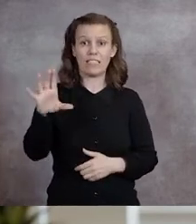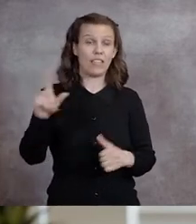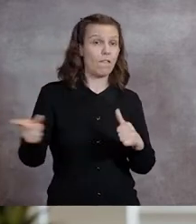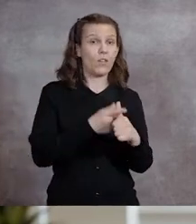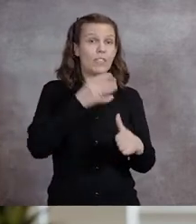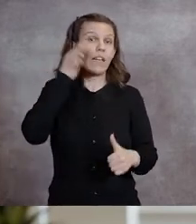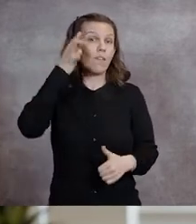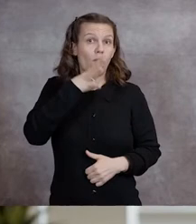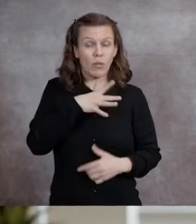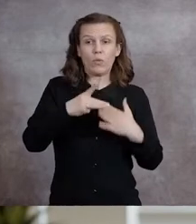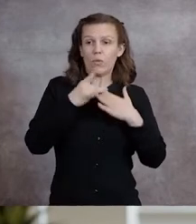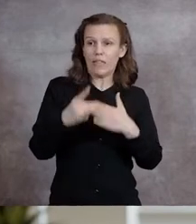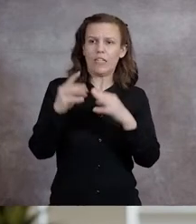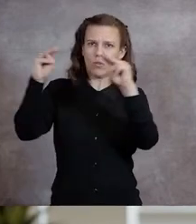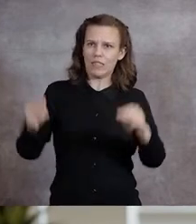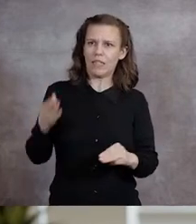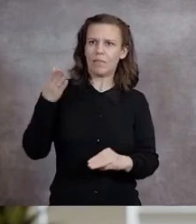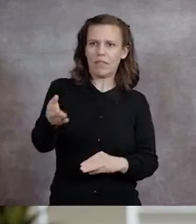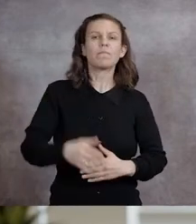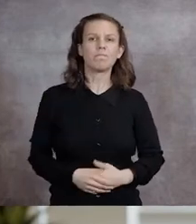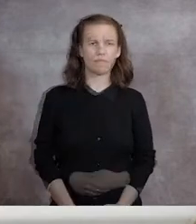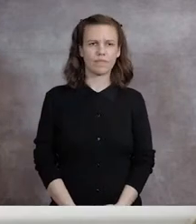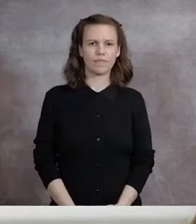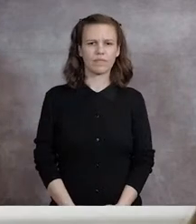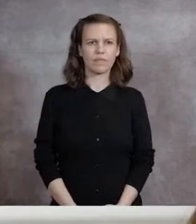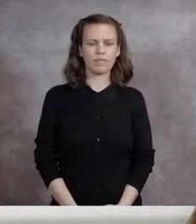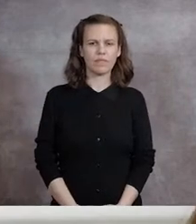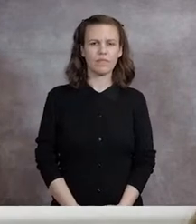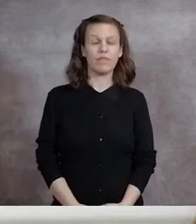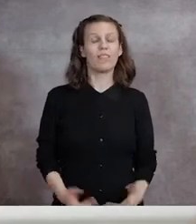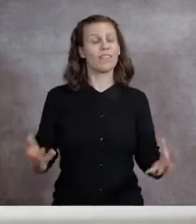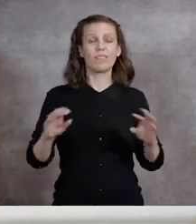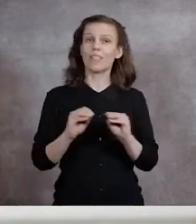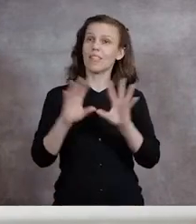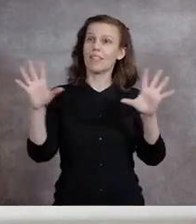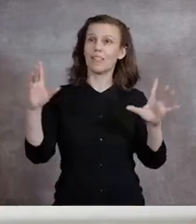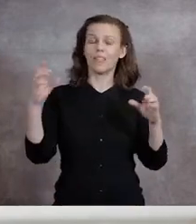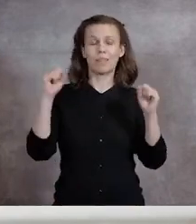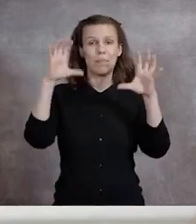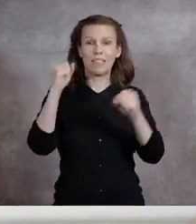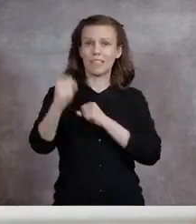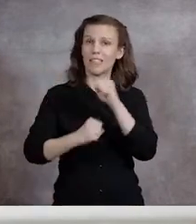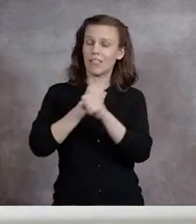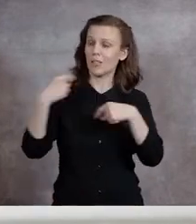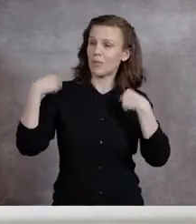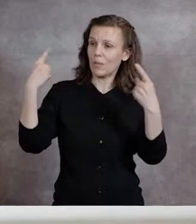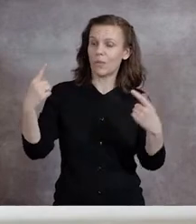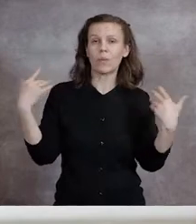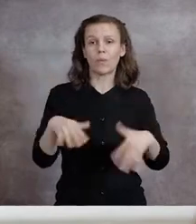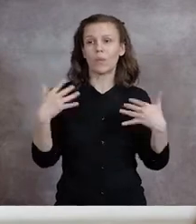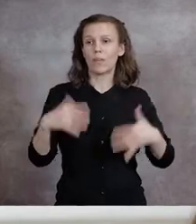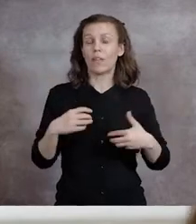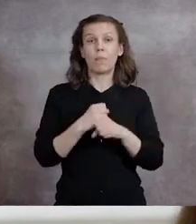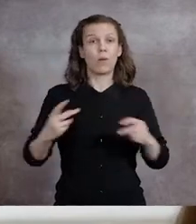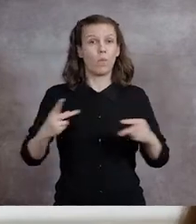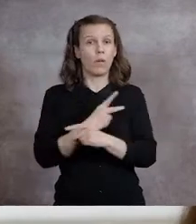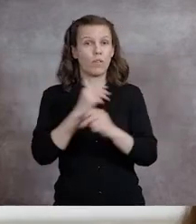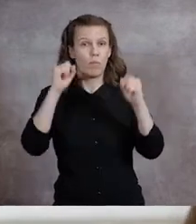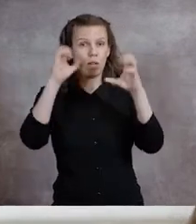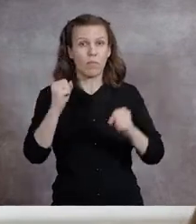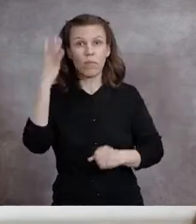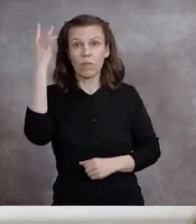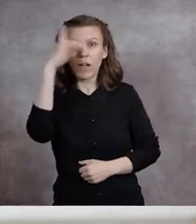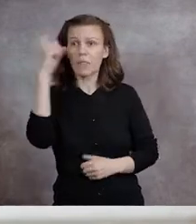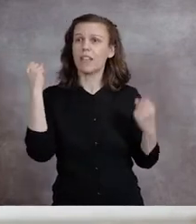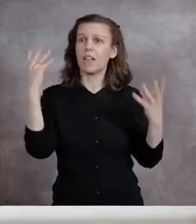woman to lead a Smithsonian Museum. Clearly, it has been a remarkable year, made even more so because